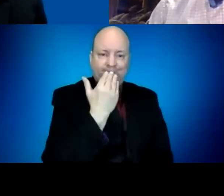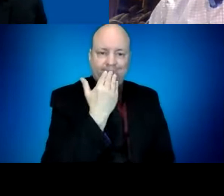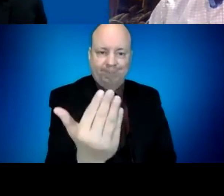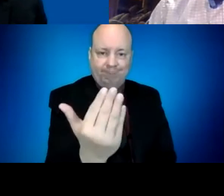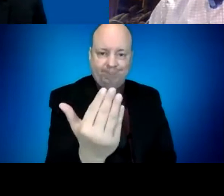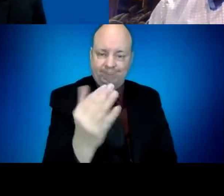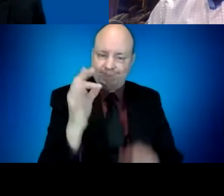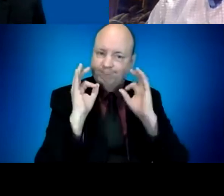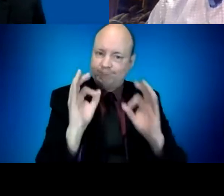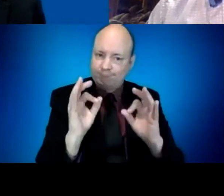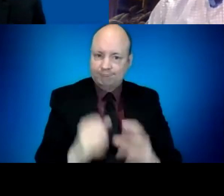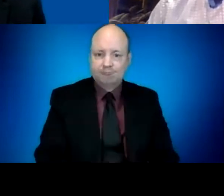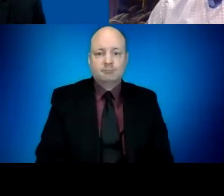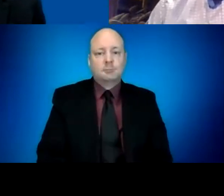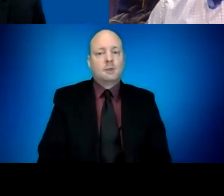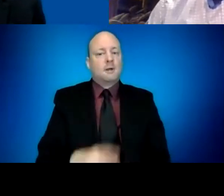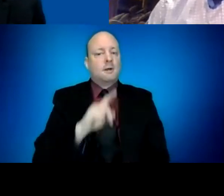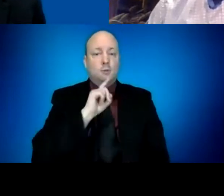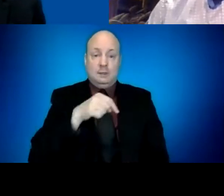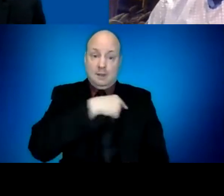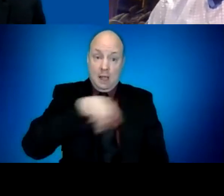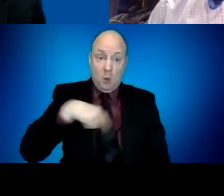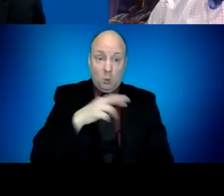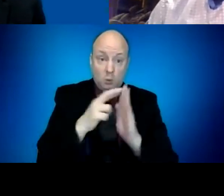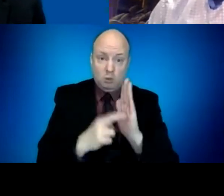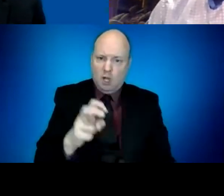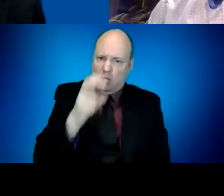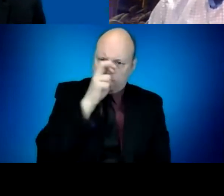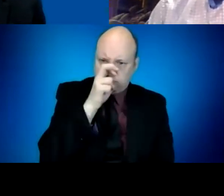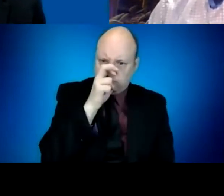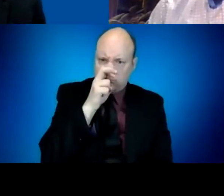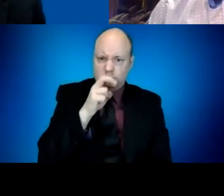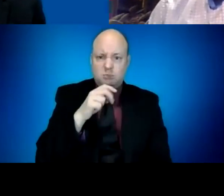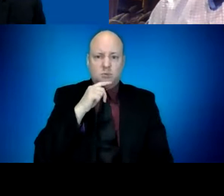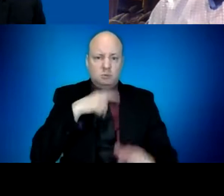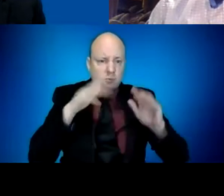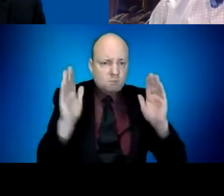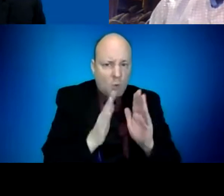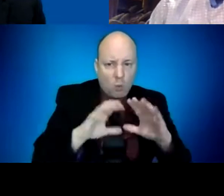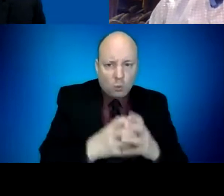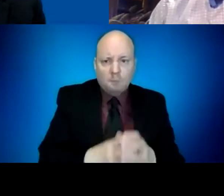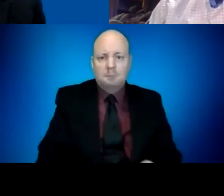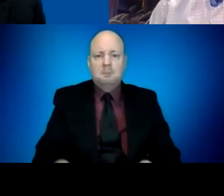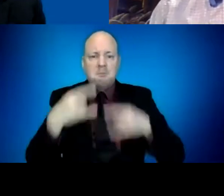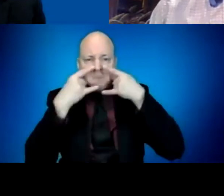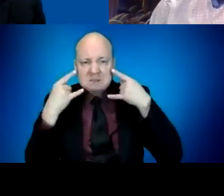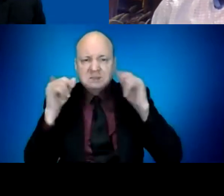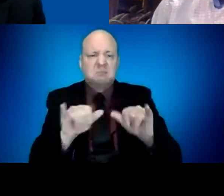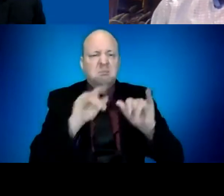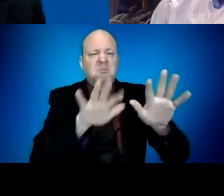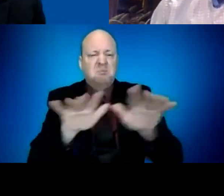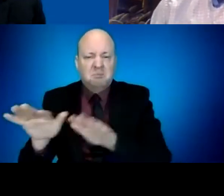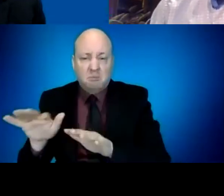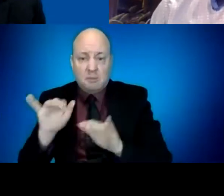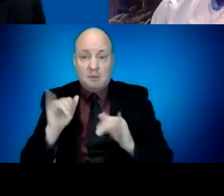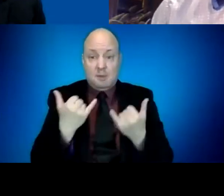getting together in smaller groups. We're continuing to look at that guidance. And most recently, last week, adjusted some of